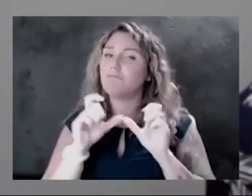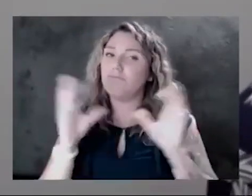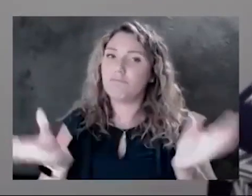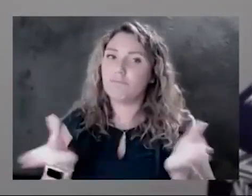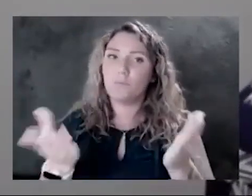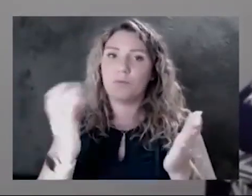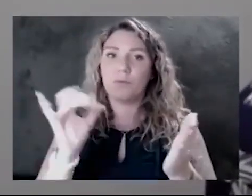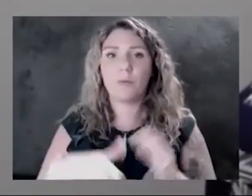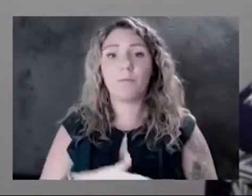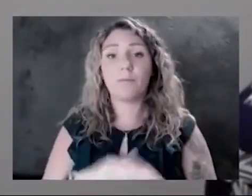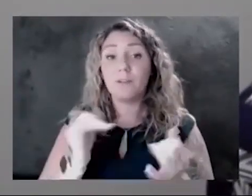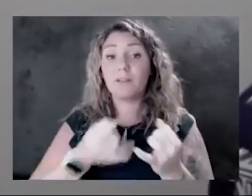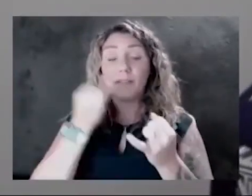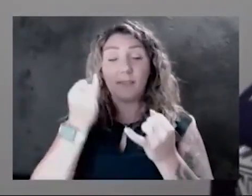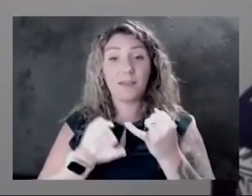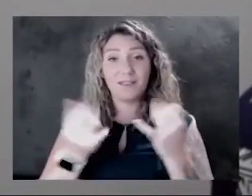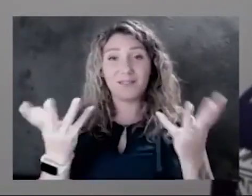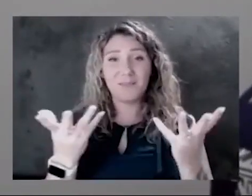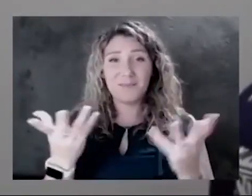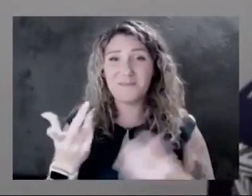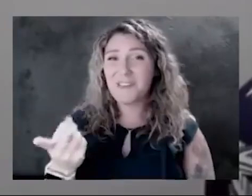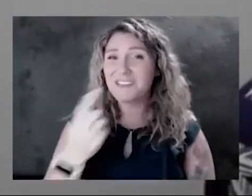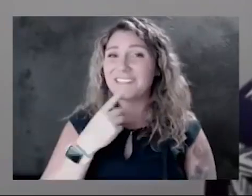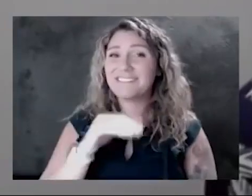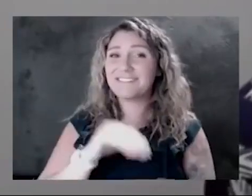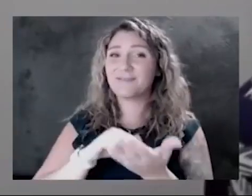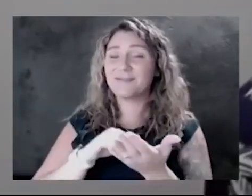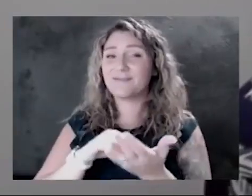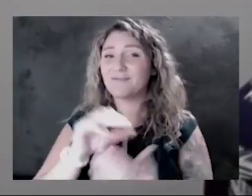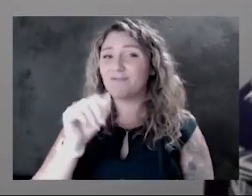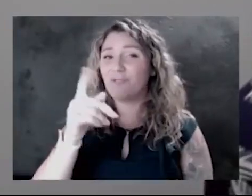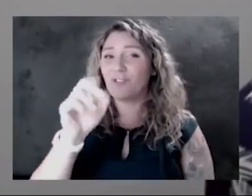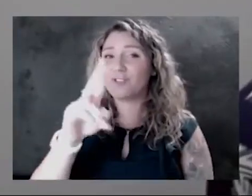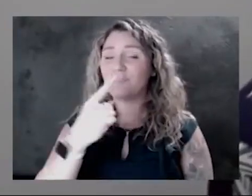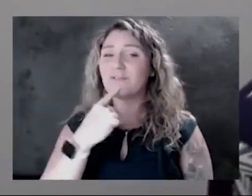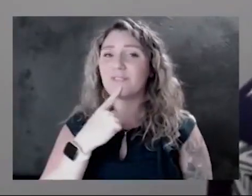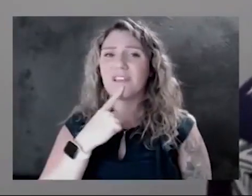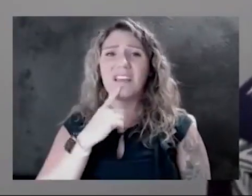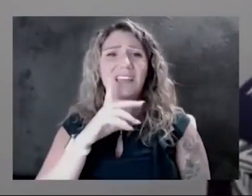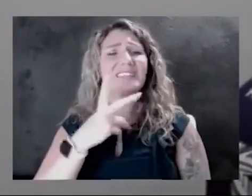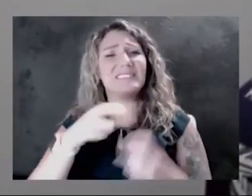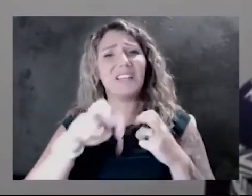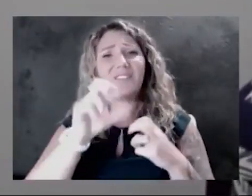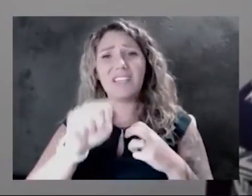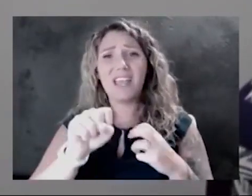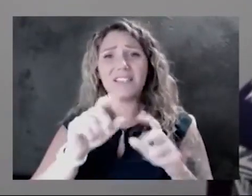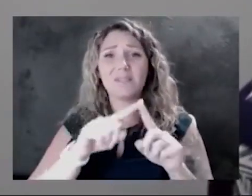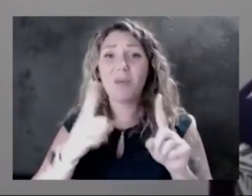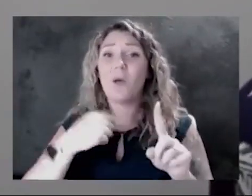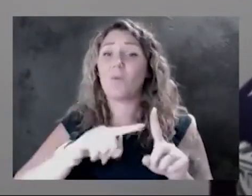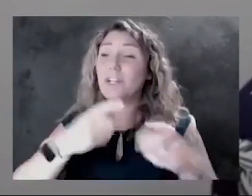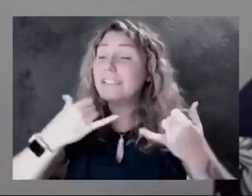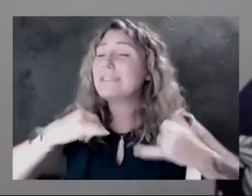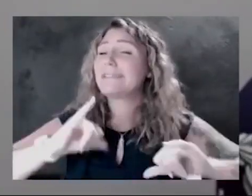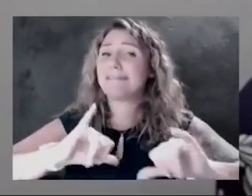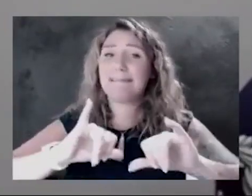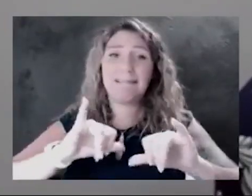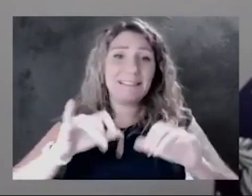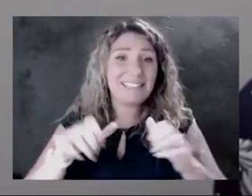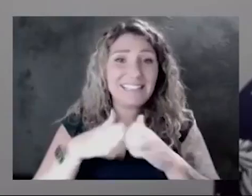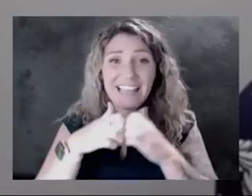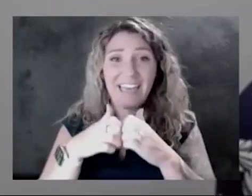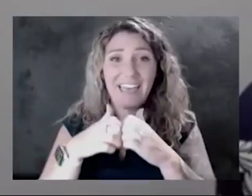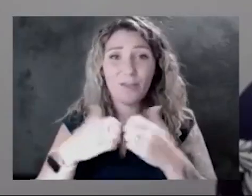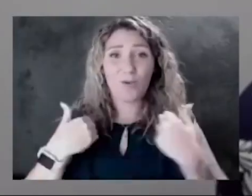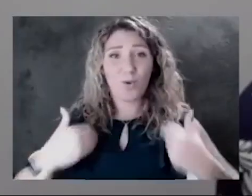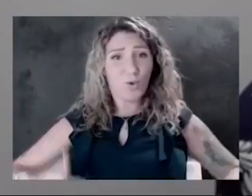And then lastly, just what Dr. Archer was saying, as difficult as this is, we are still in this together. We are still a human race that relies on